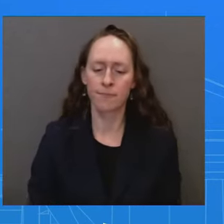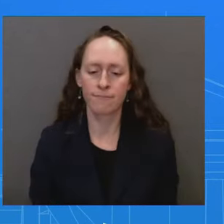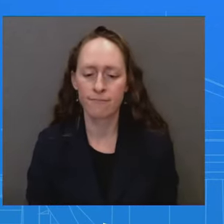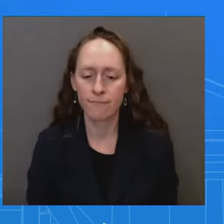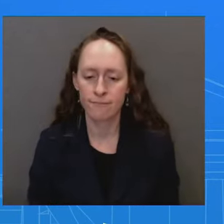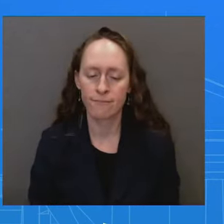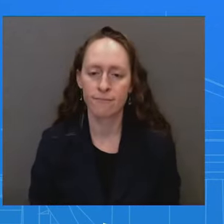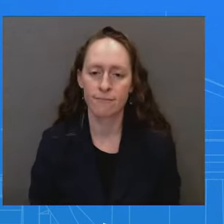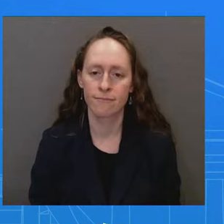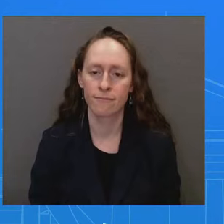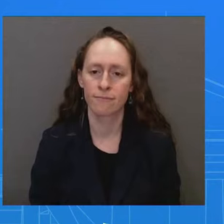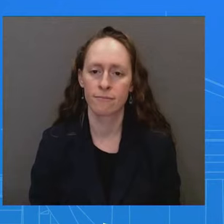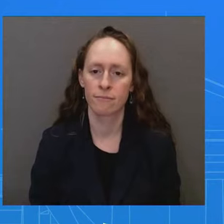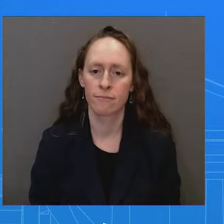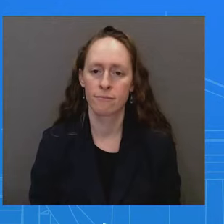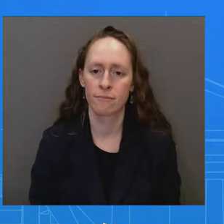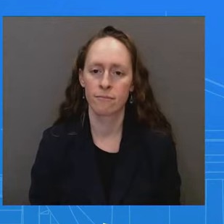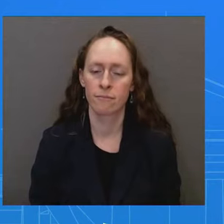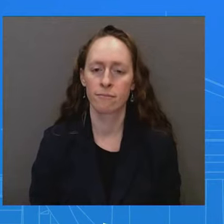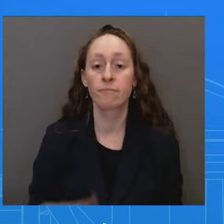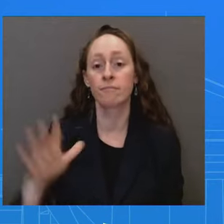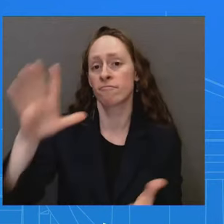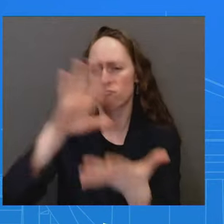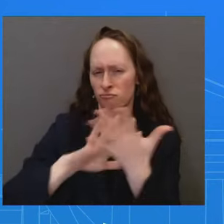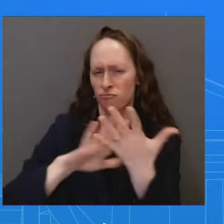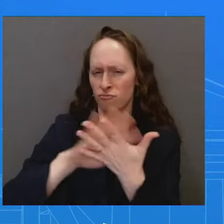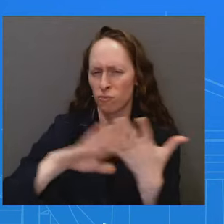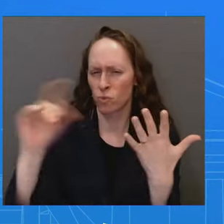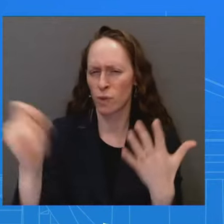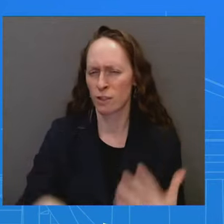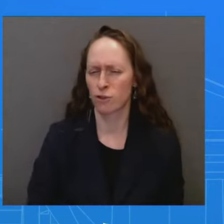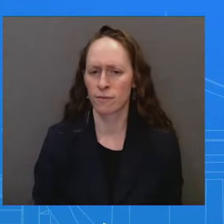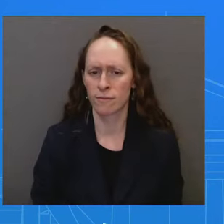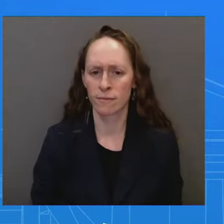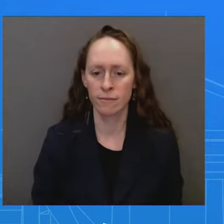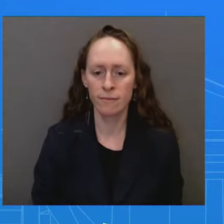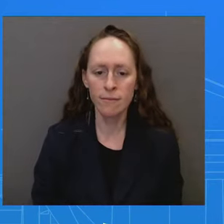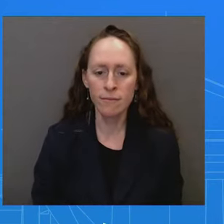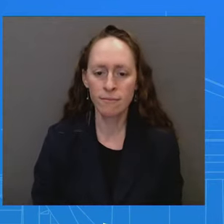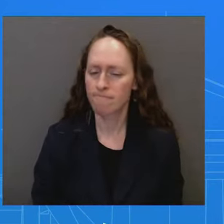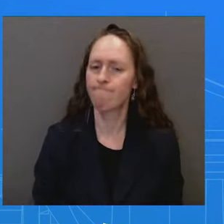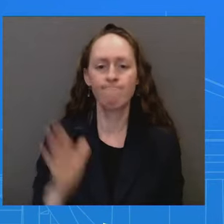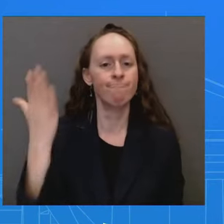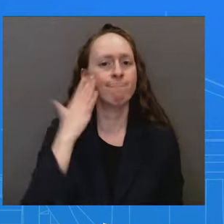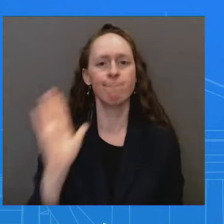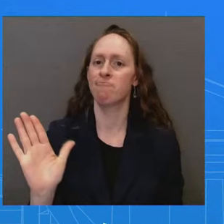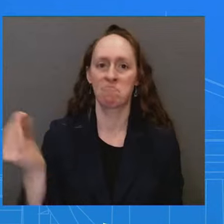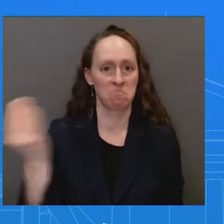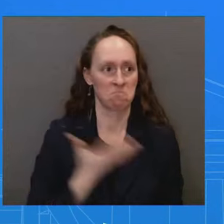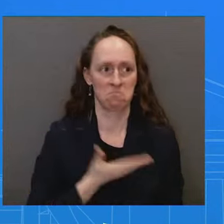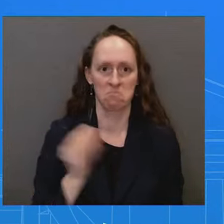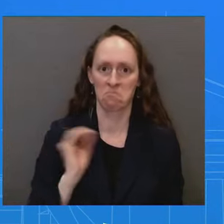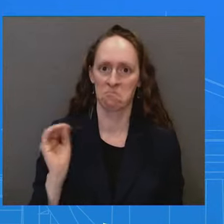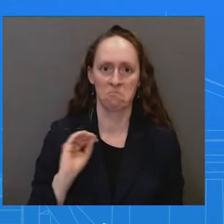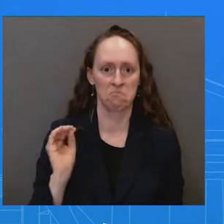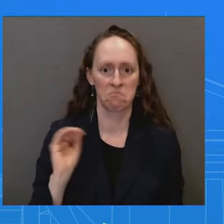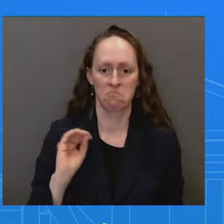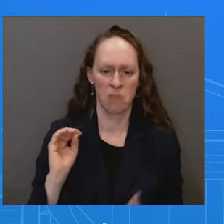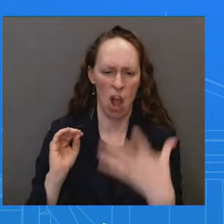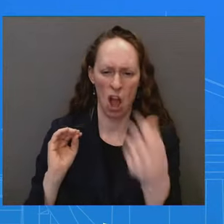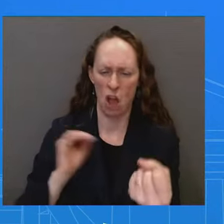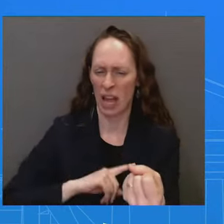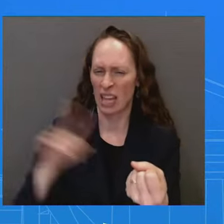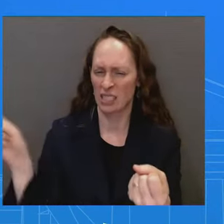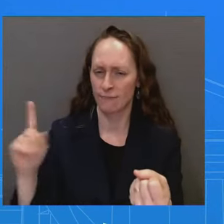said, I, I, I'm not aware of that report. So I'll go back and look and, and, and see what we know about that. of our news outlets, right? I mean, it's a number of